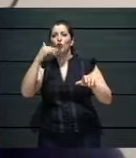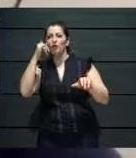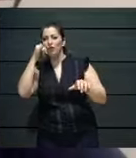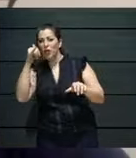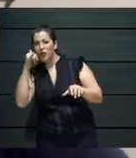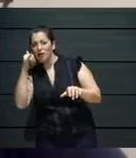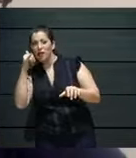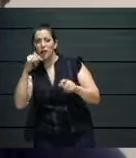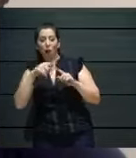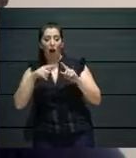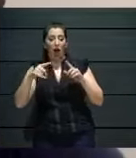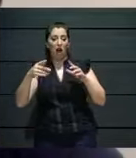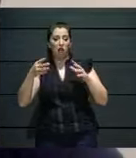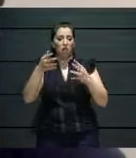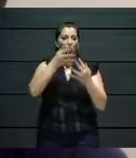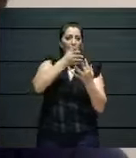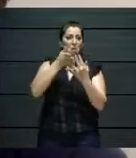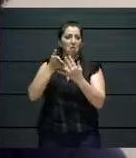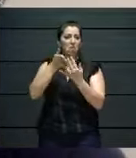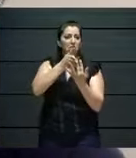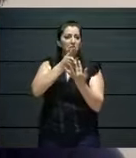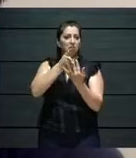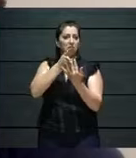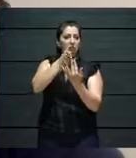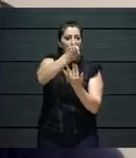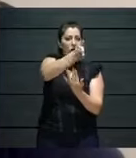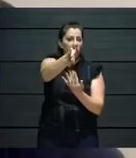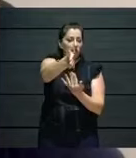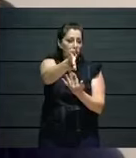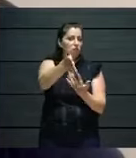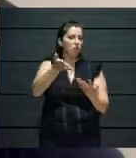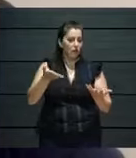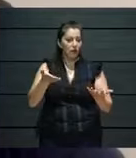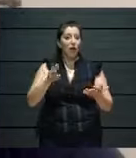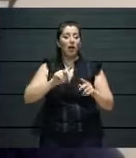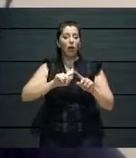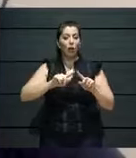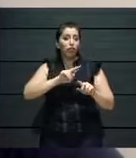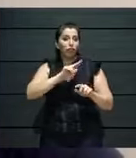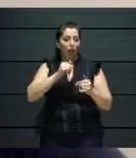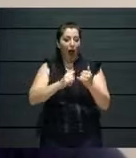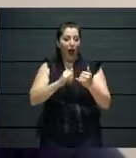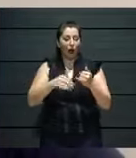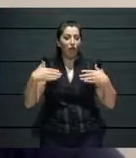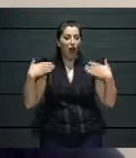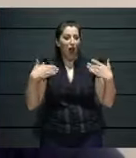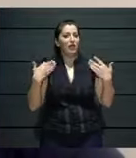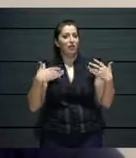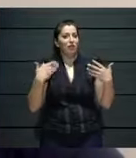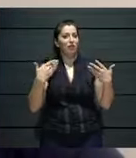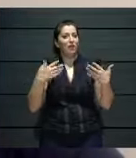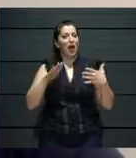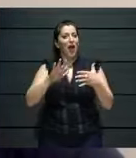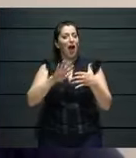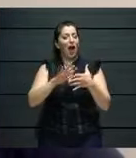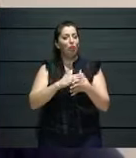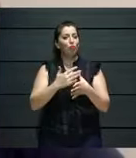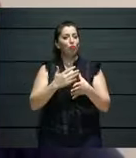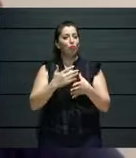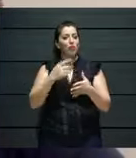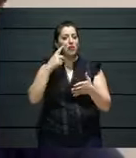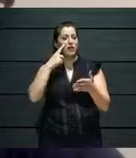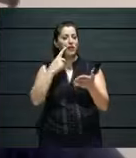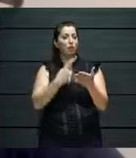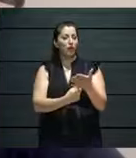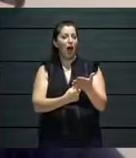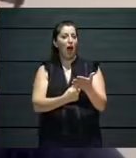very happy, because we consider ourselves an interdisciplinary company, and we always search between theatre,